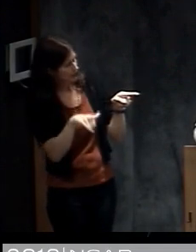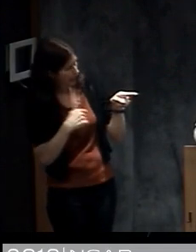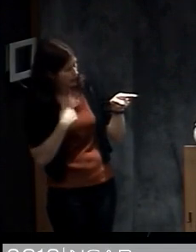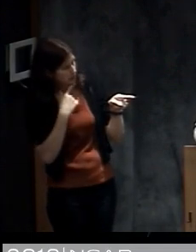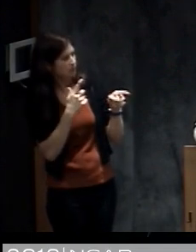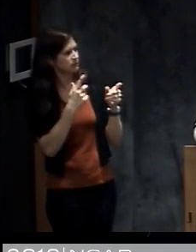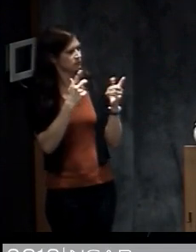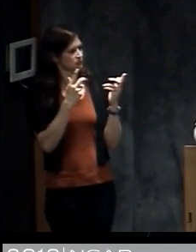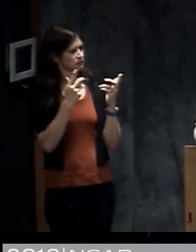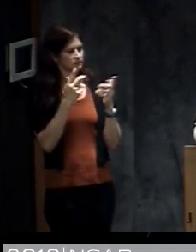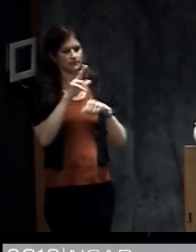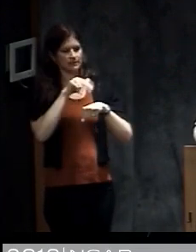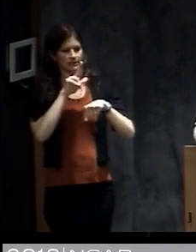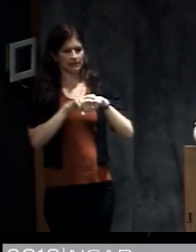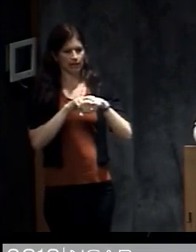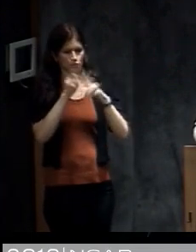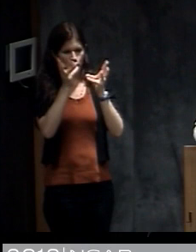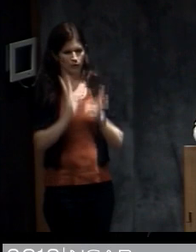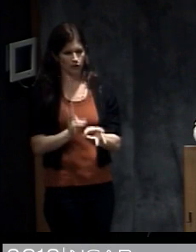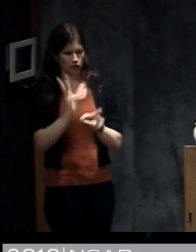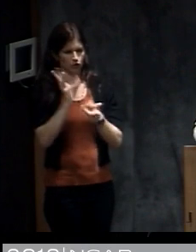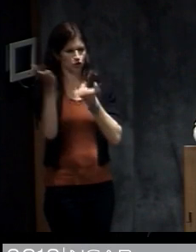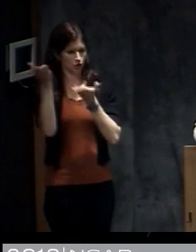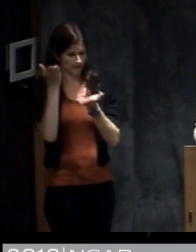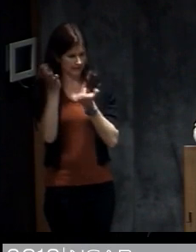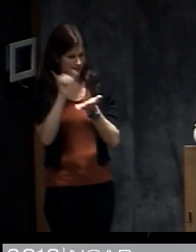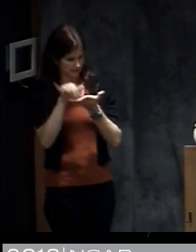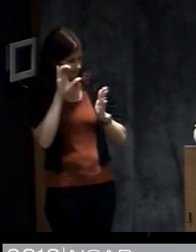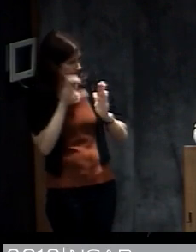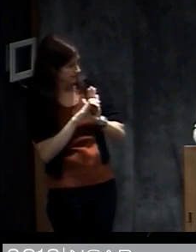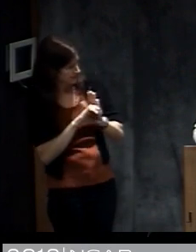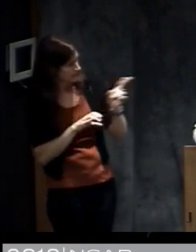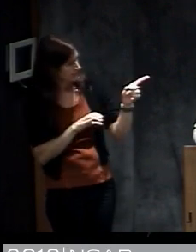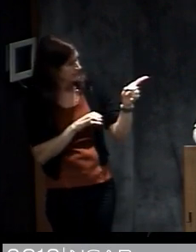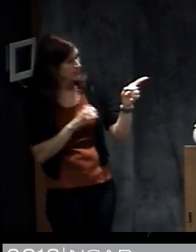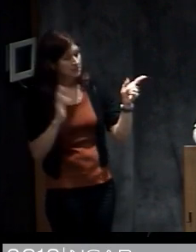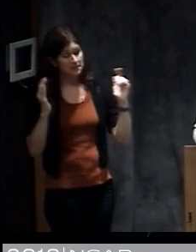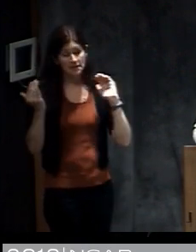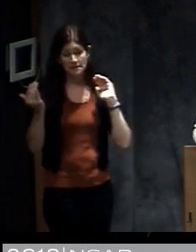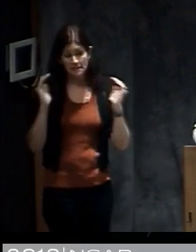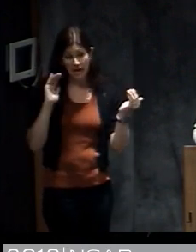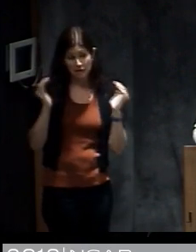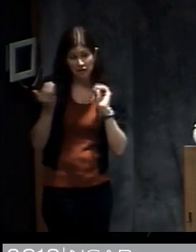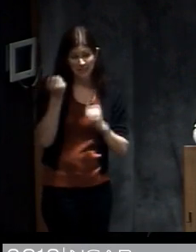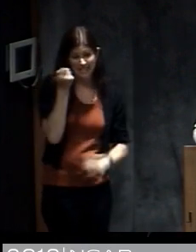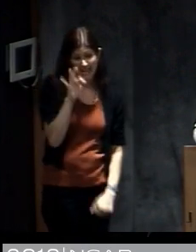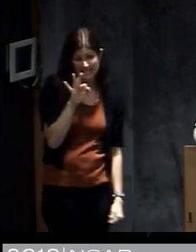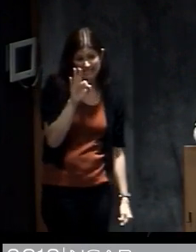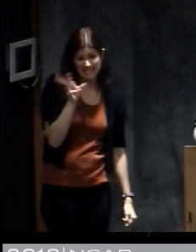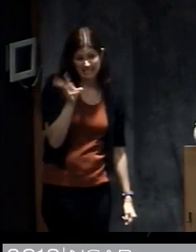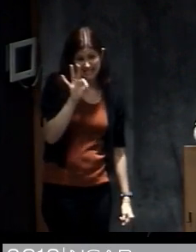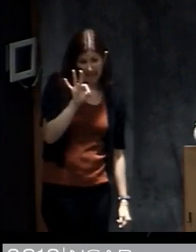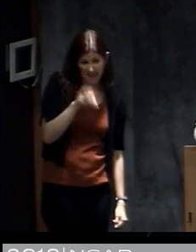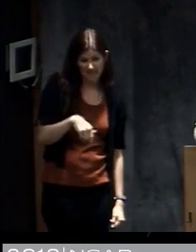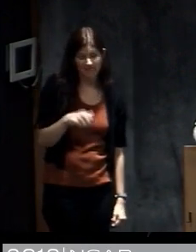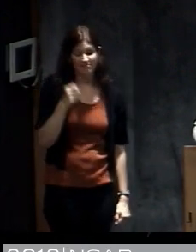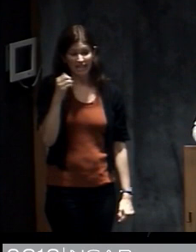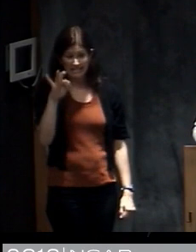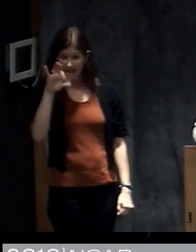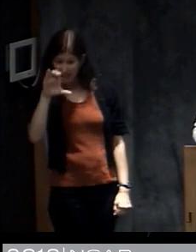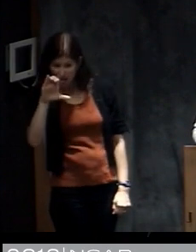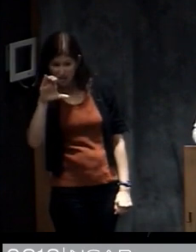of the National Weather Service. And compared to say you know 1969 or even 1900